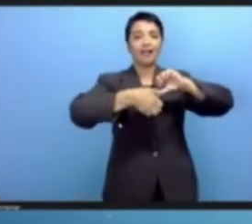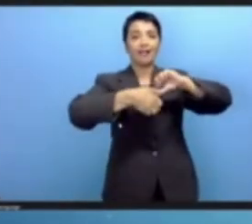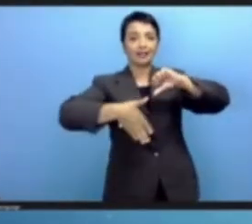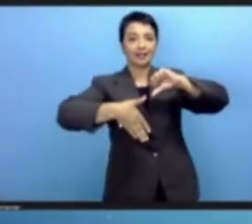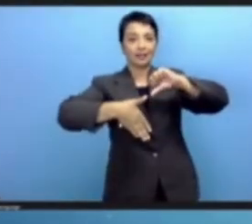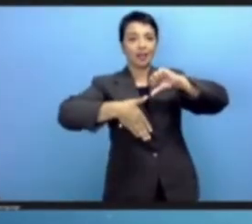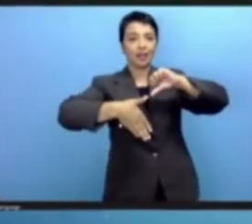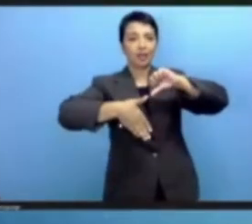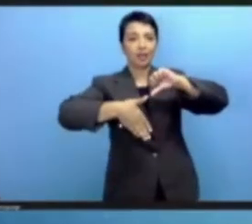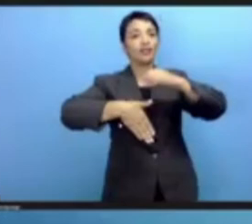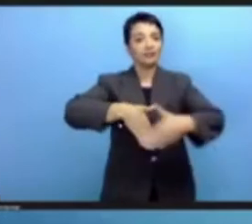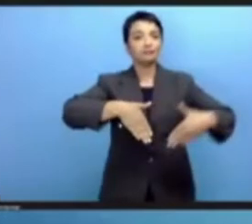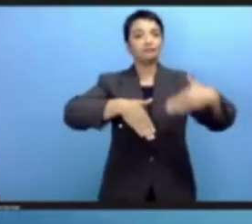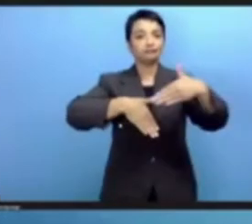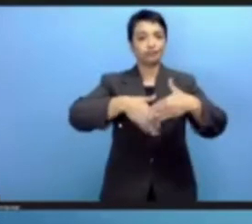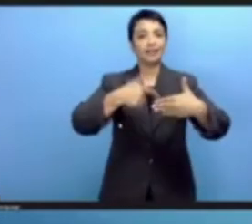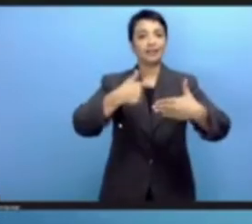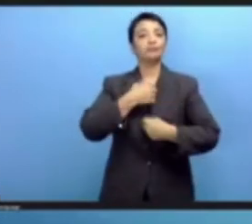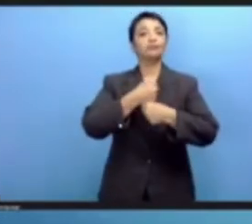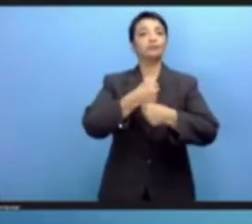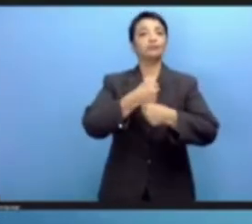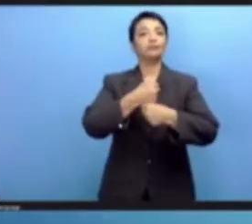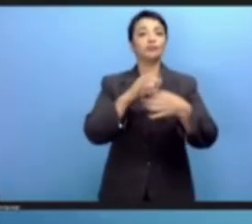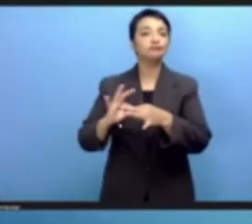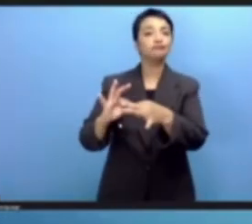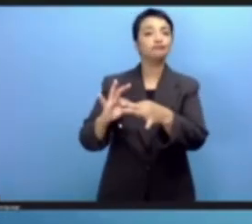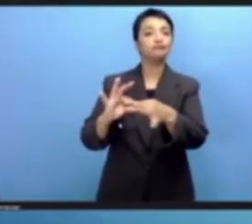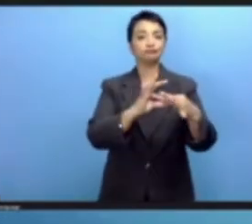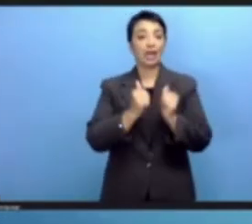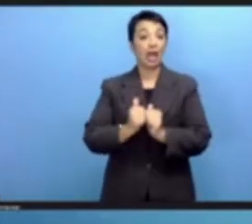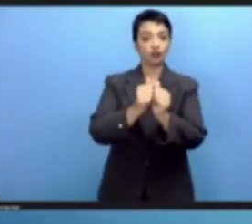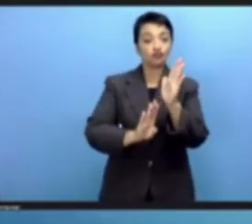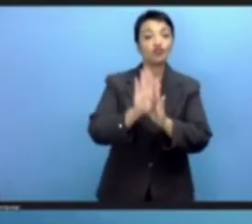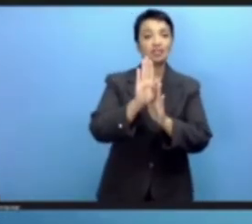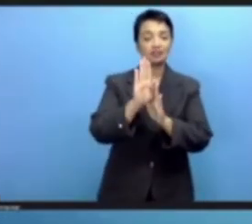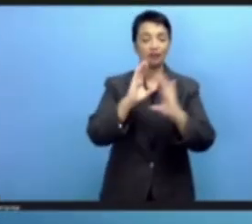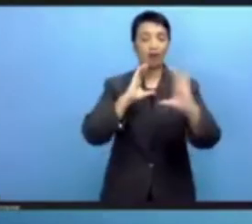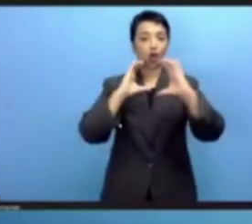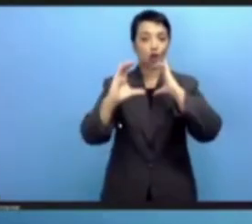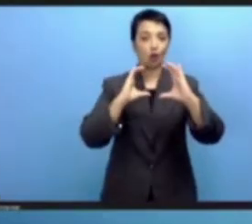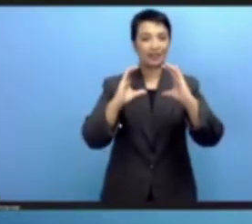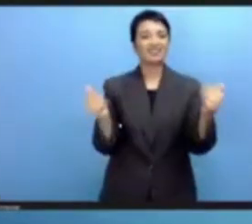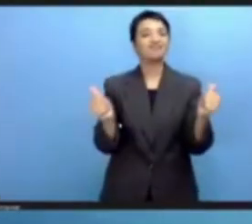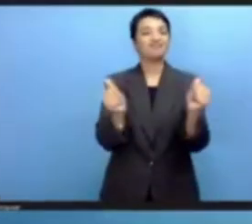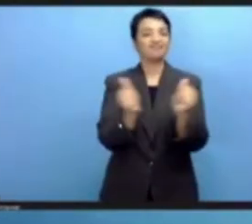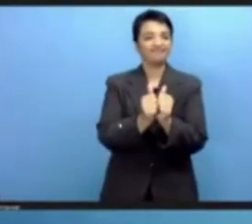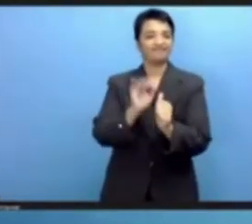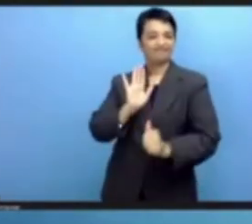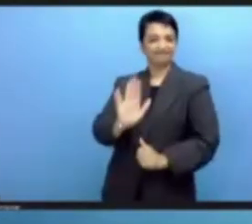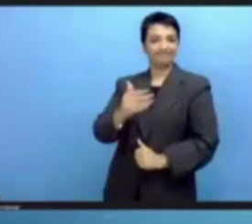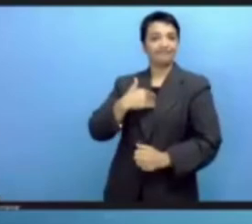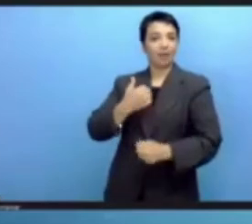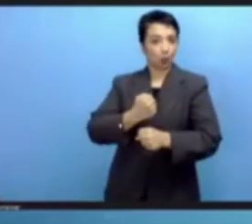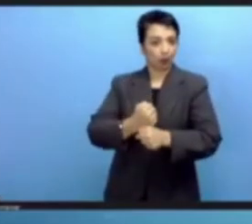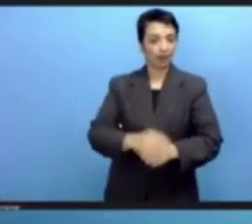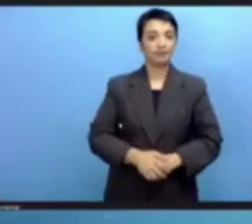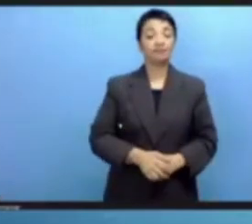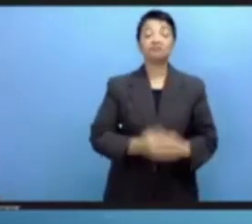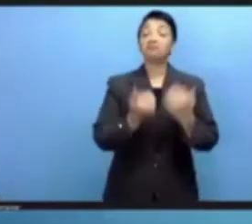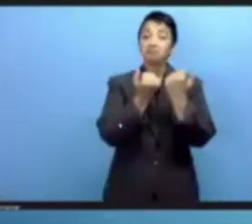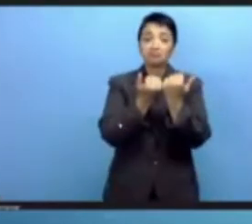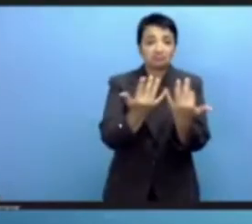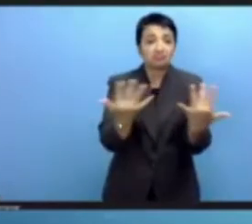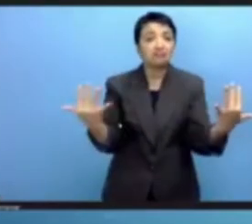of the Association for Progressive Communications, APC. For many of us, this is the first edition of the